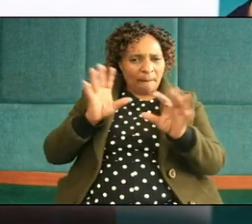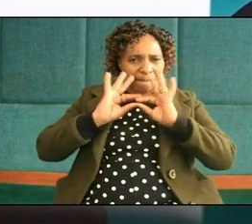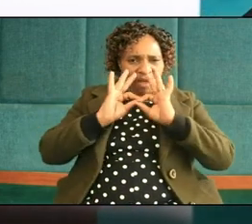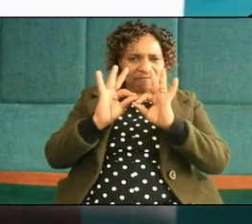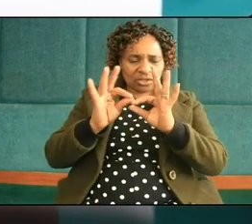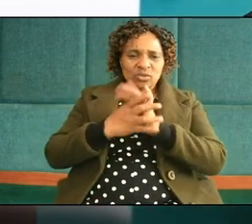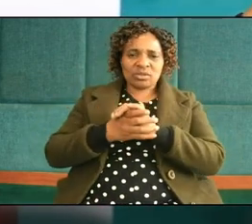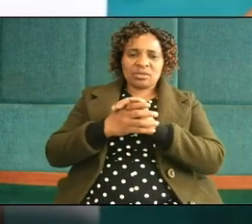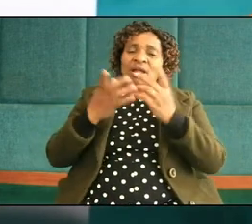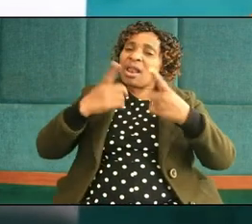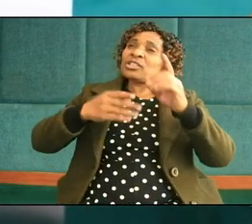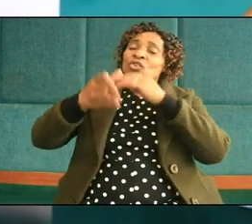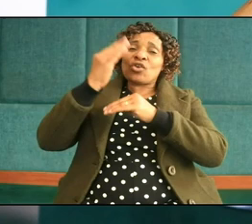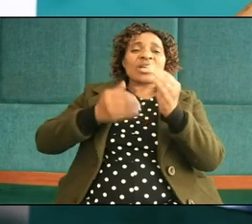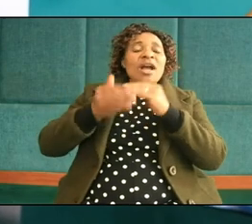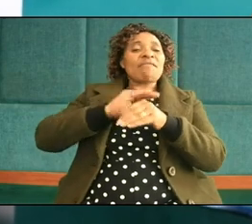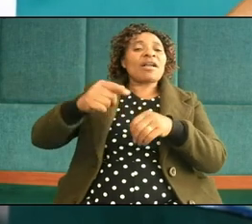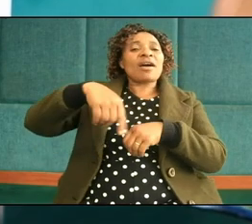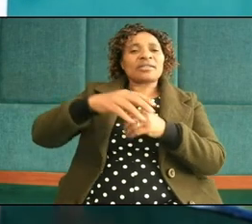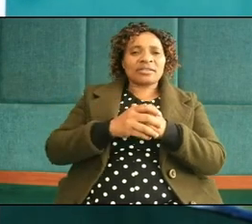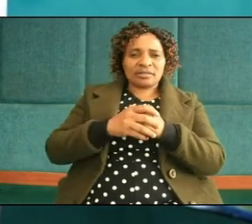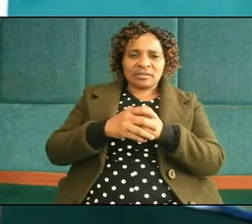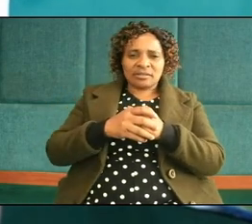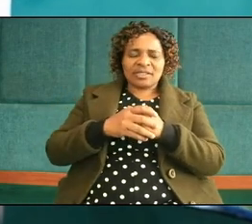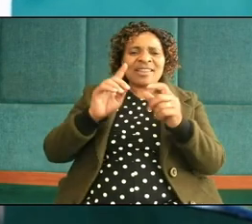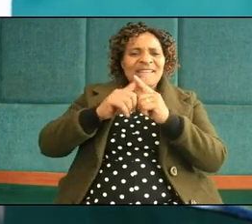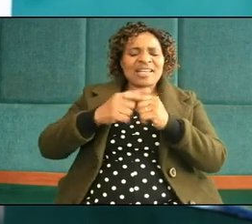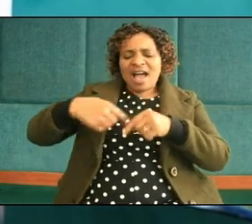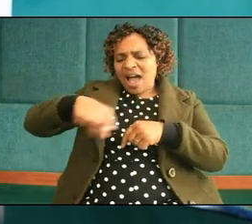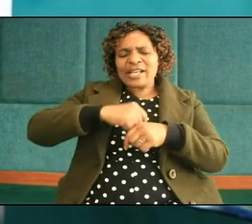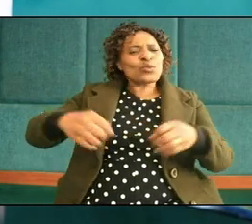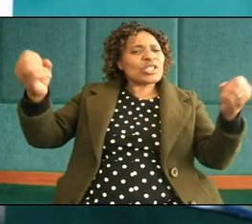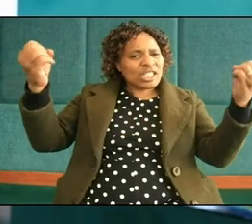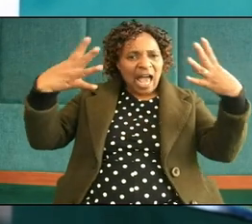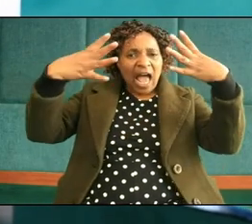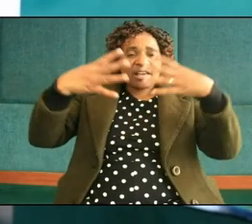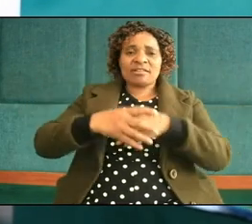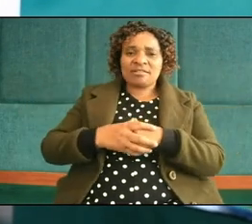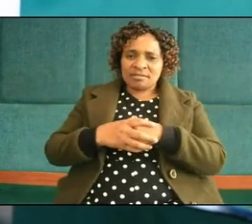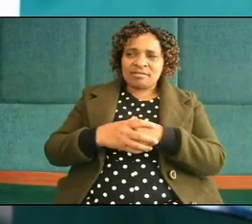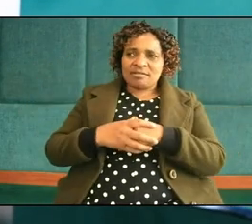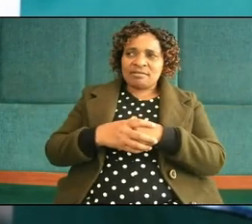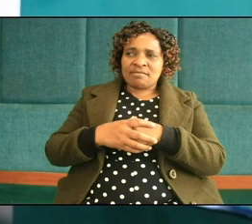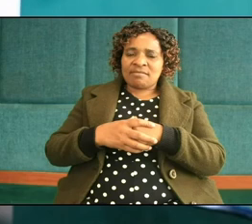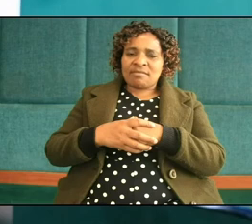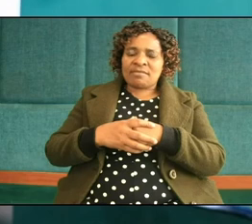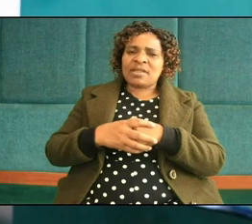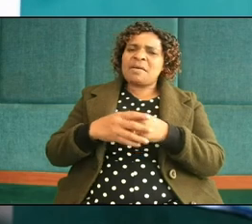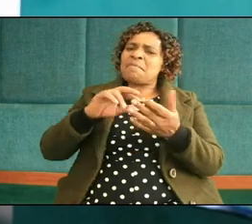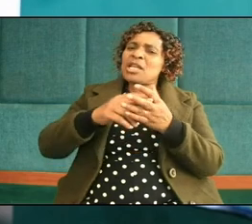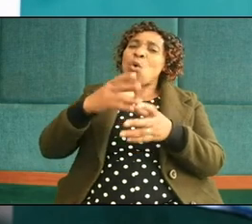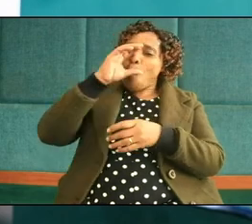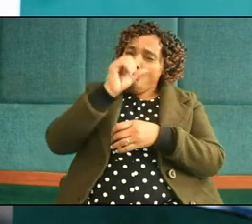let God cover us and let us shine wolves in